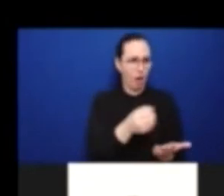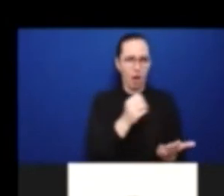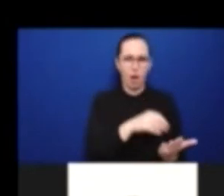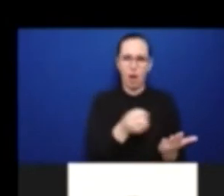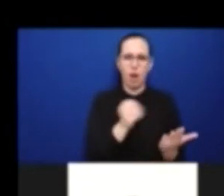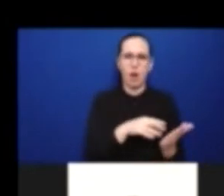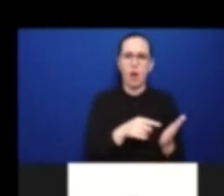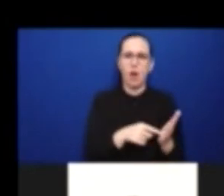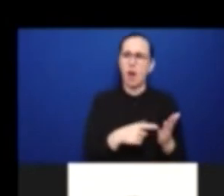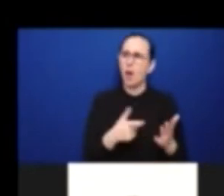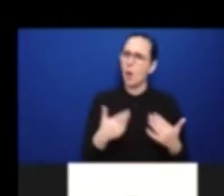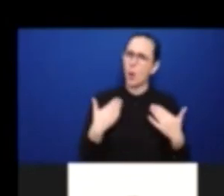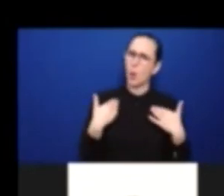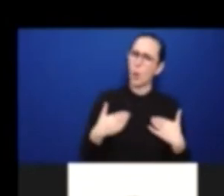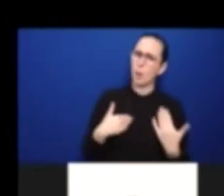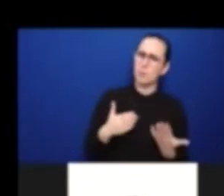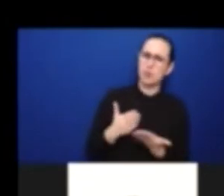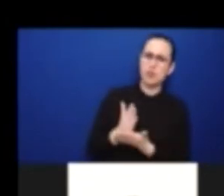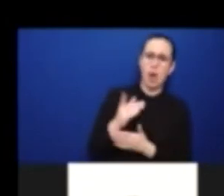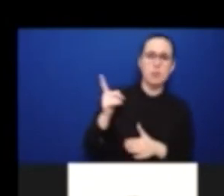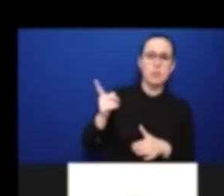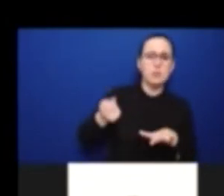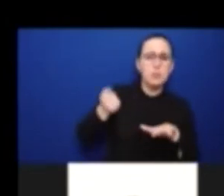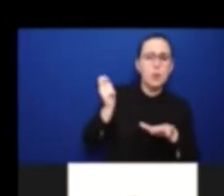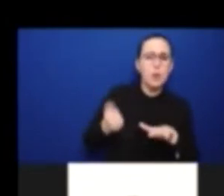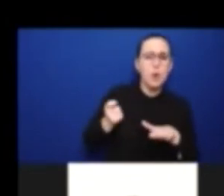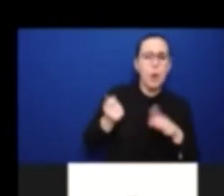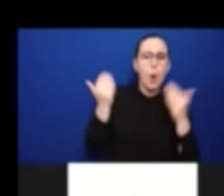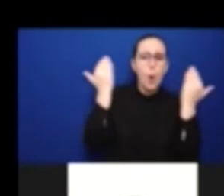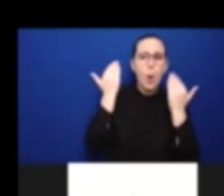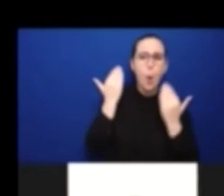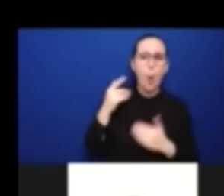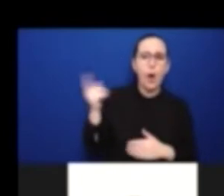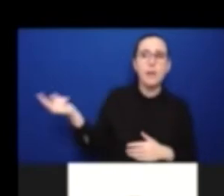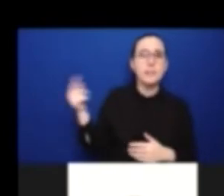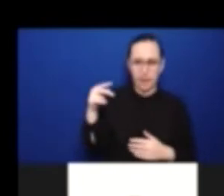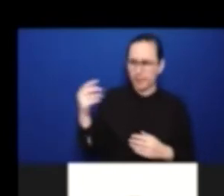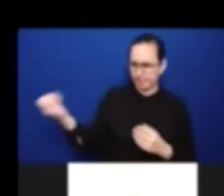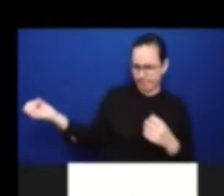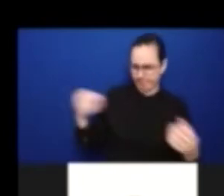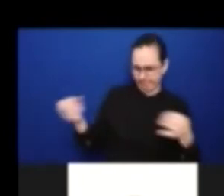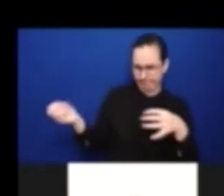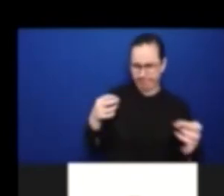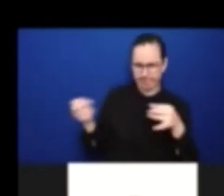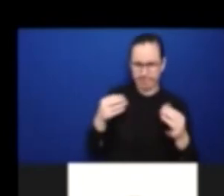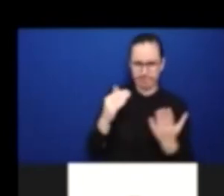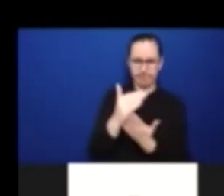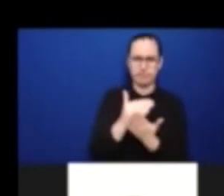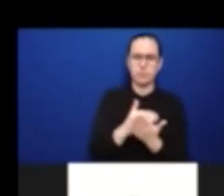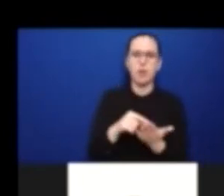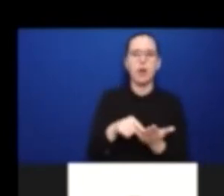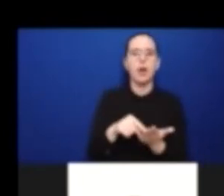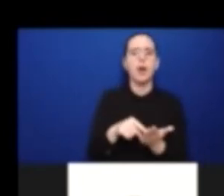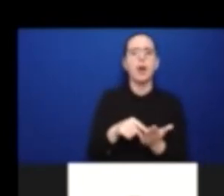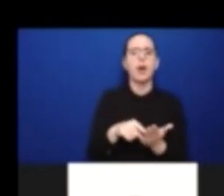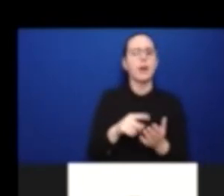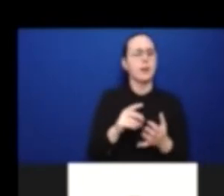that discussion as one of a discussion about dignity and rights and not a question about